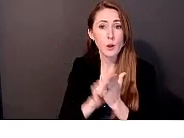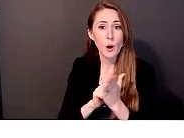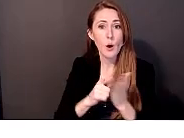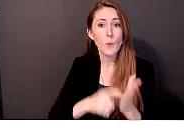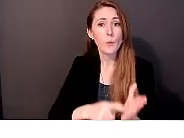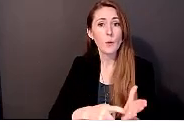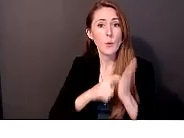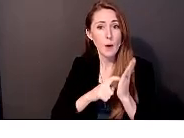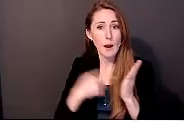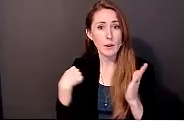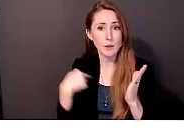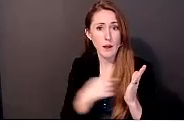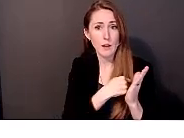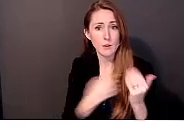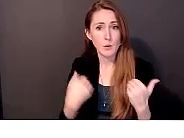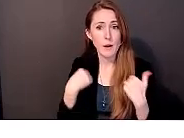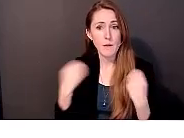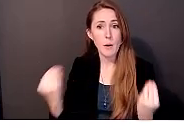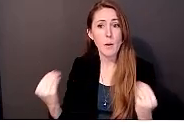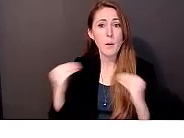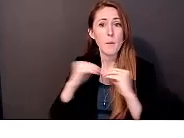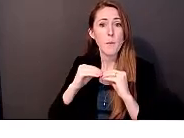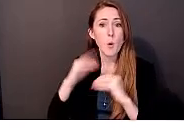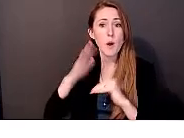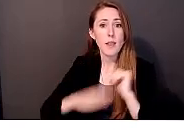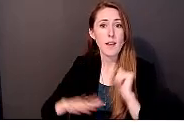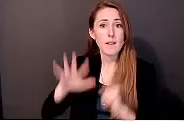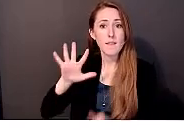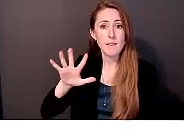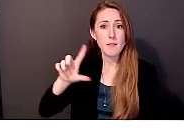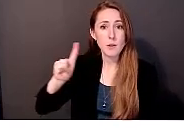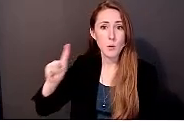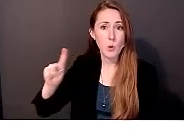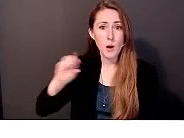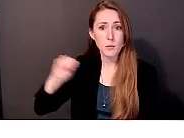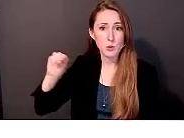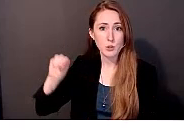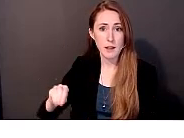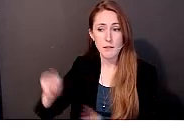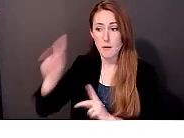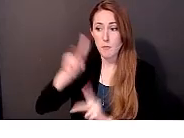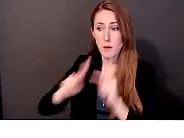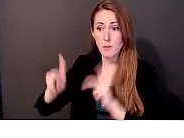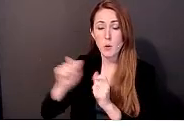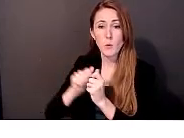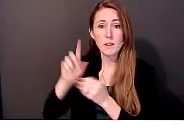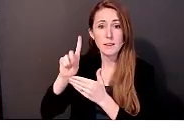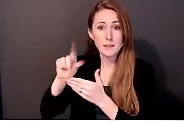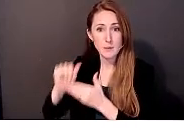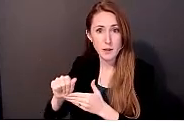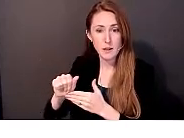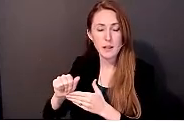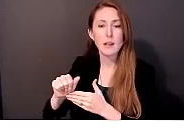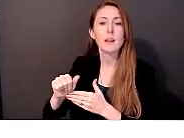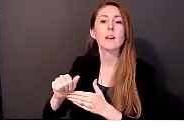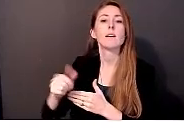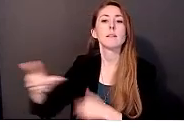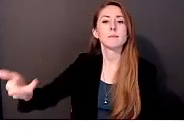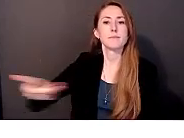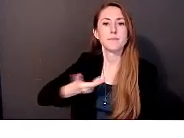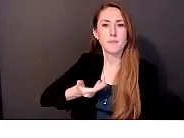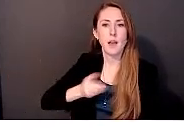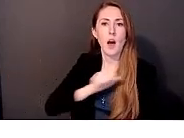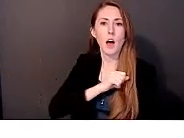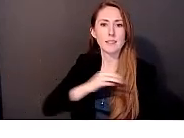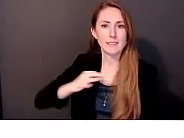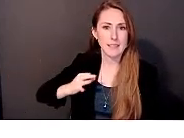have more than 51 51 percent of persons with disability or more on our staff. So we are continued to